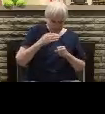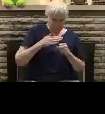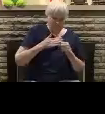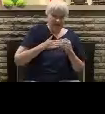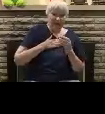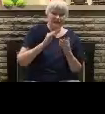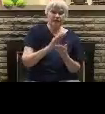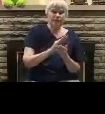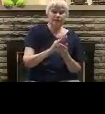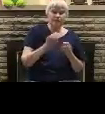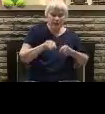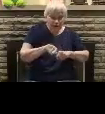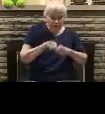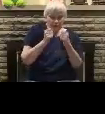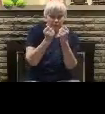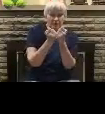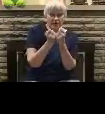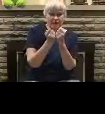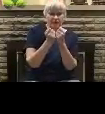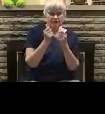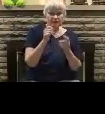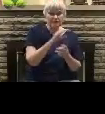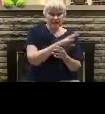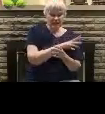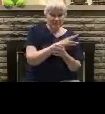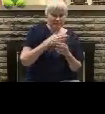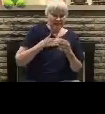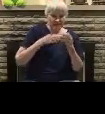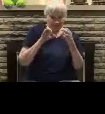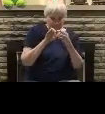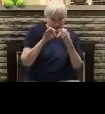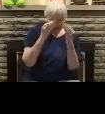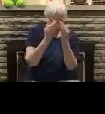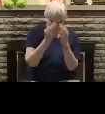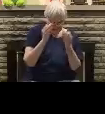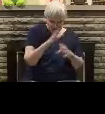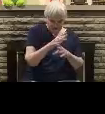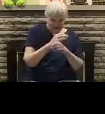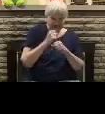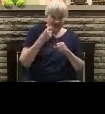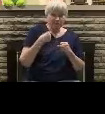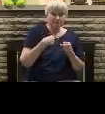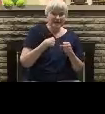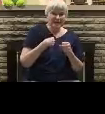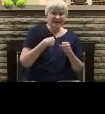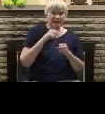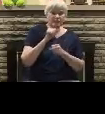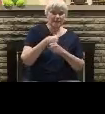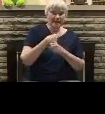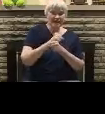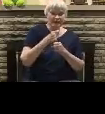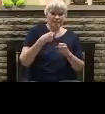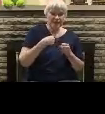Lord, take this small little church here Made up of believers And then you've got thousands of them around the world